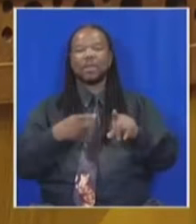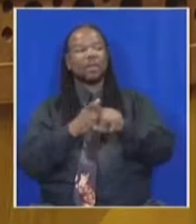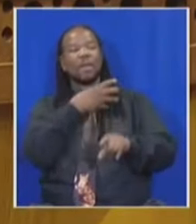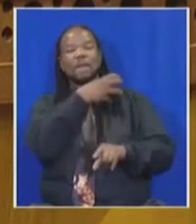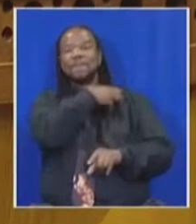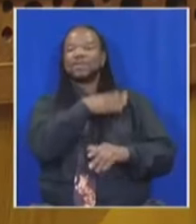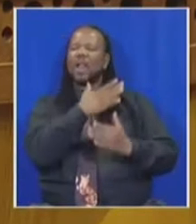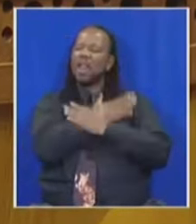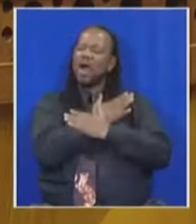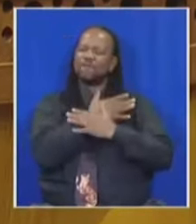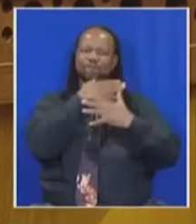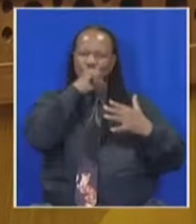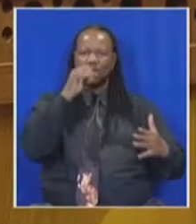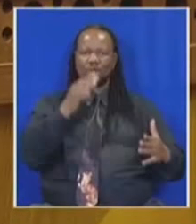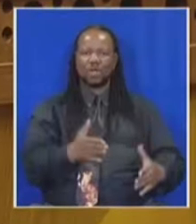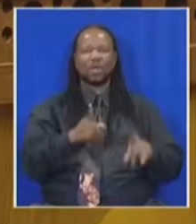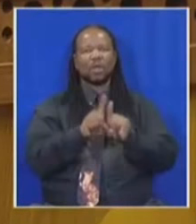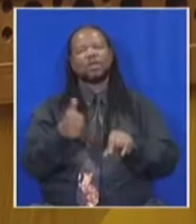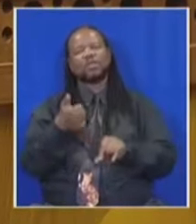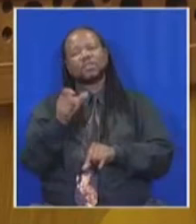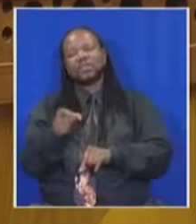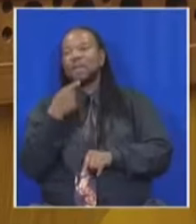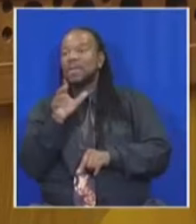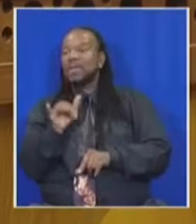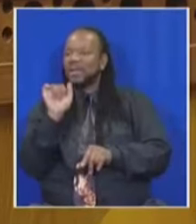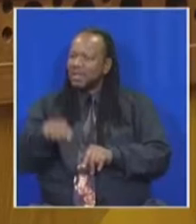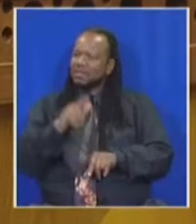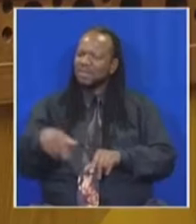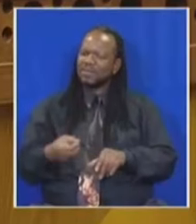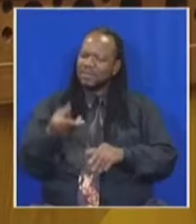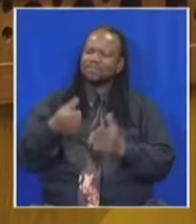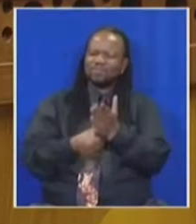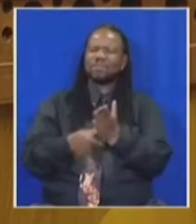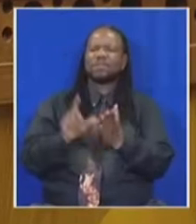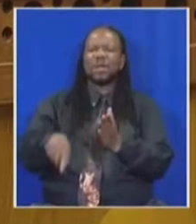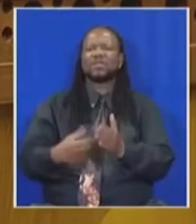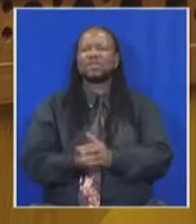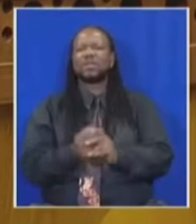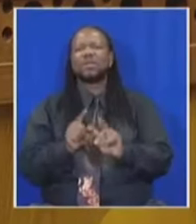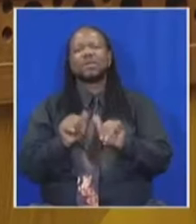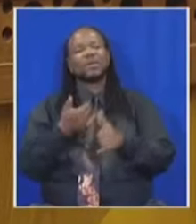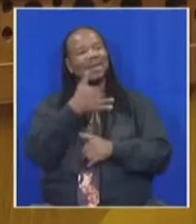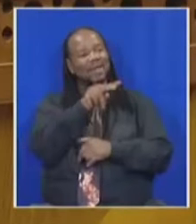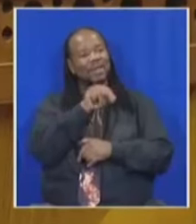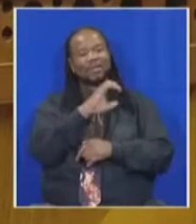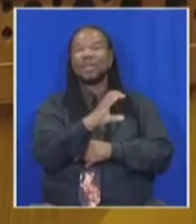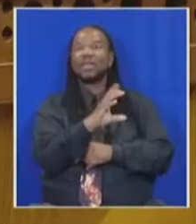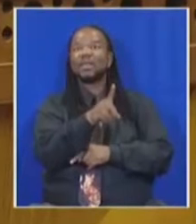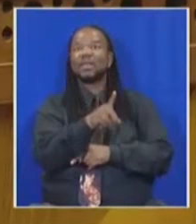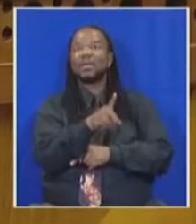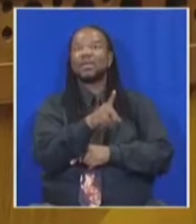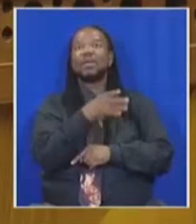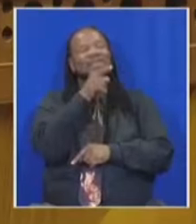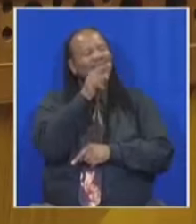But the relationship between CPS and the ANC is